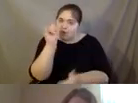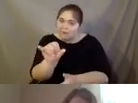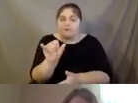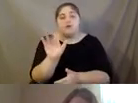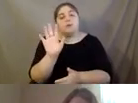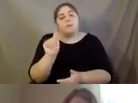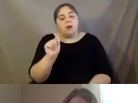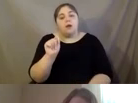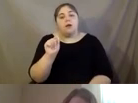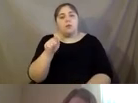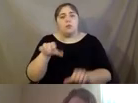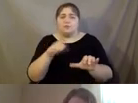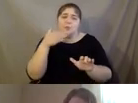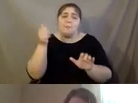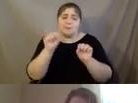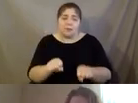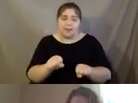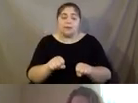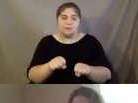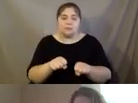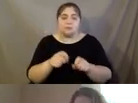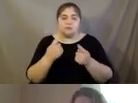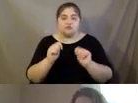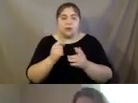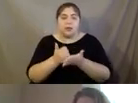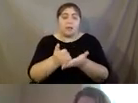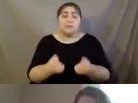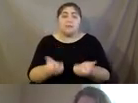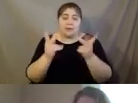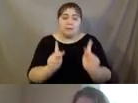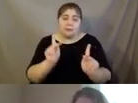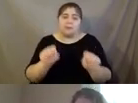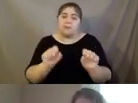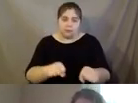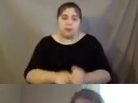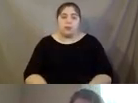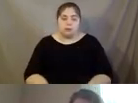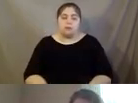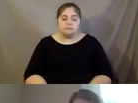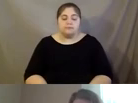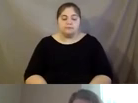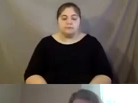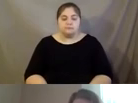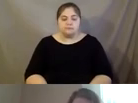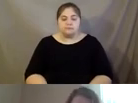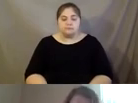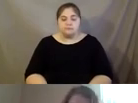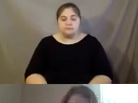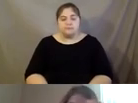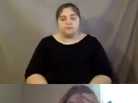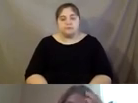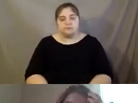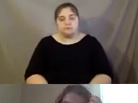um, the best that we can do to help as many people as we can. Um, as far as